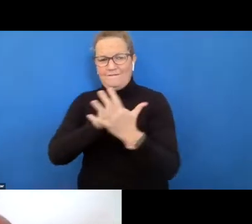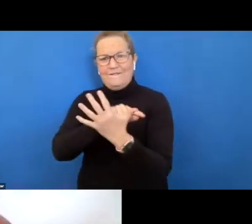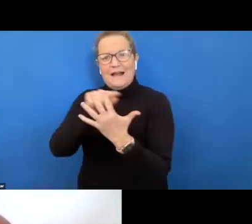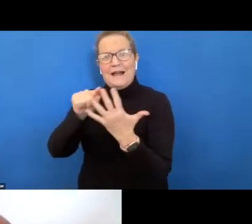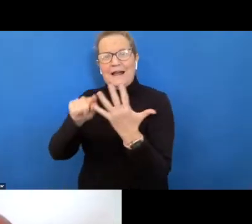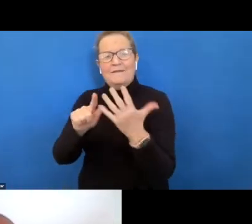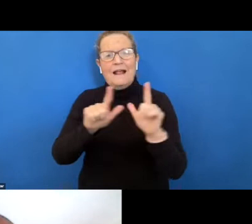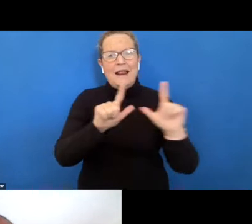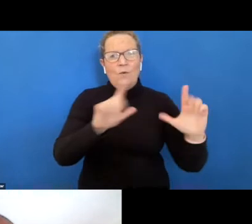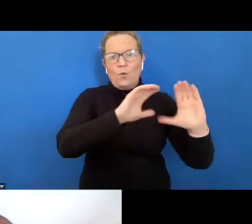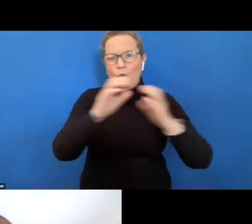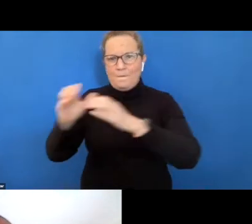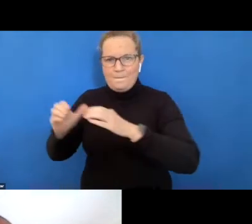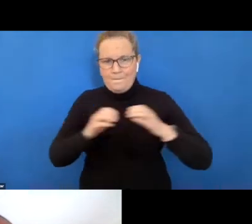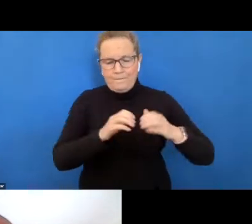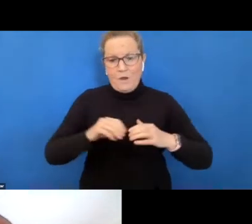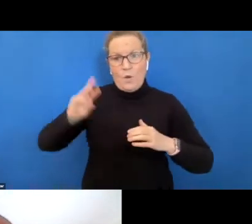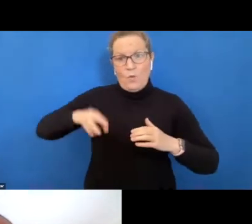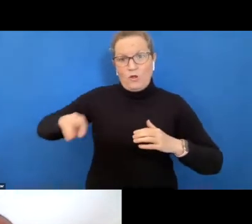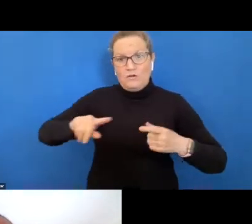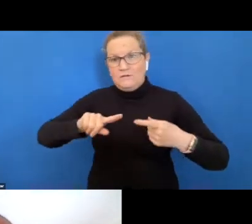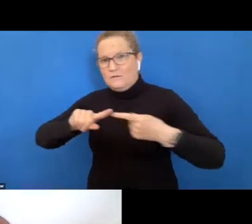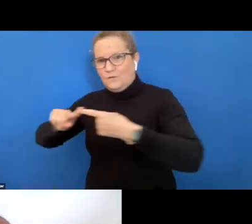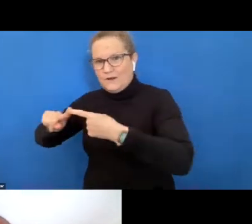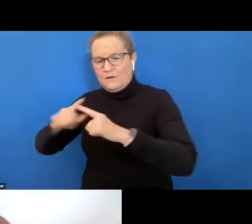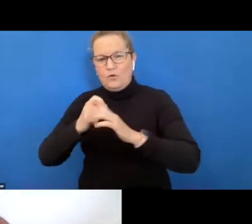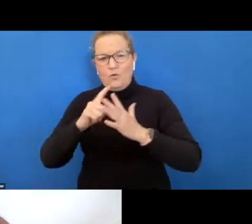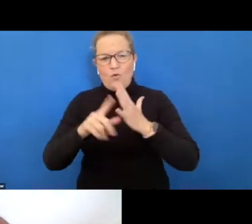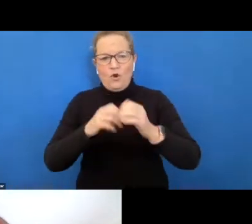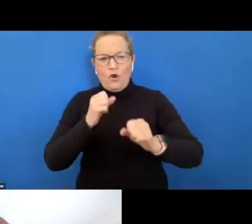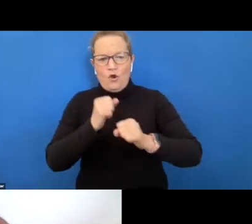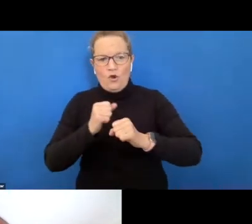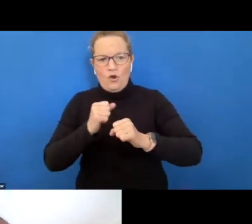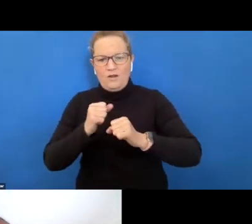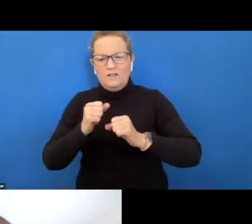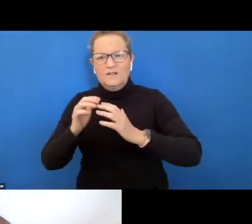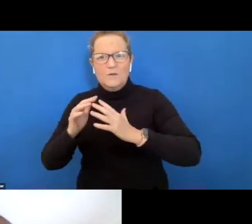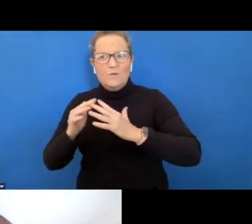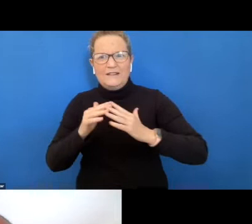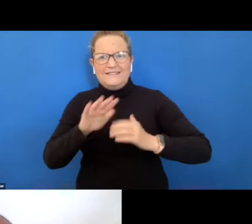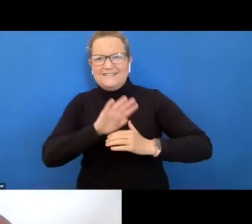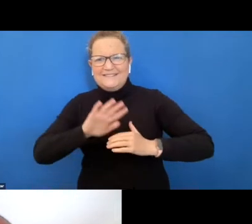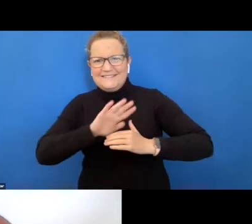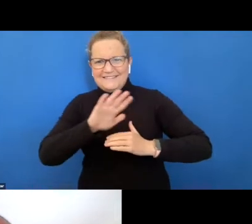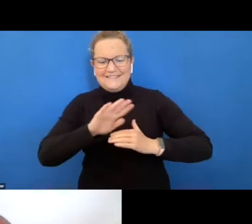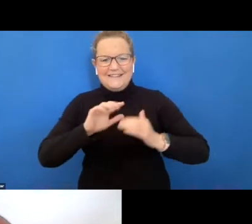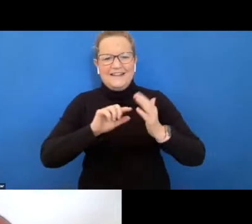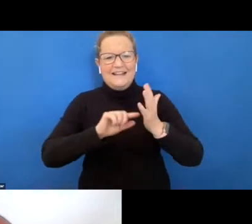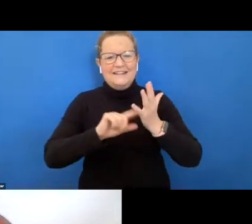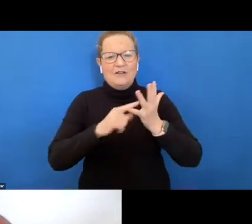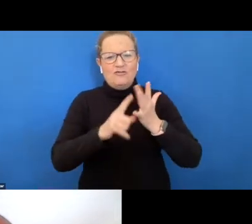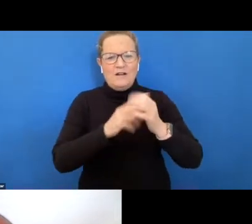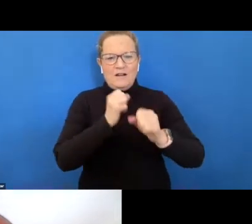there was the water wrong to the west the koorong who were the wesley neighbors to the water wrong tunurong to the northeast